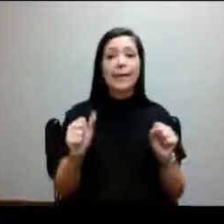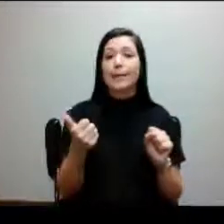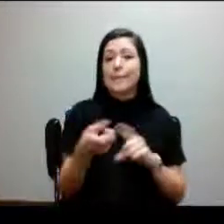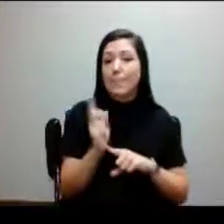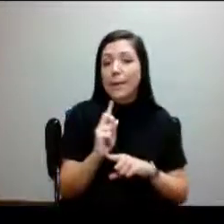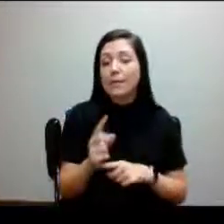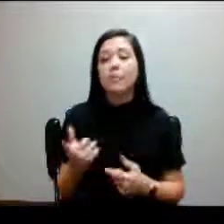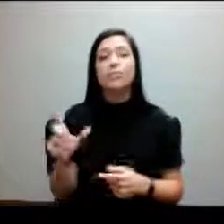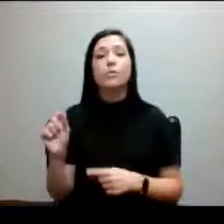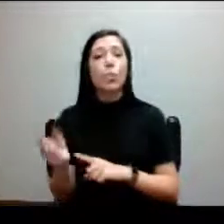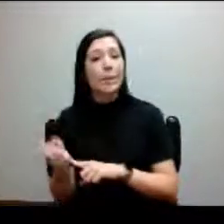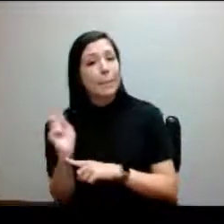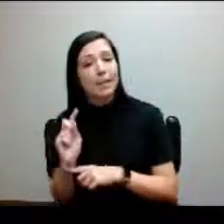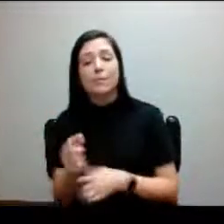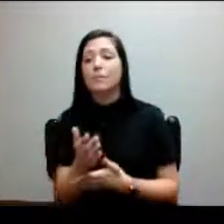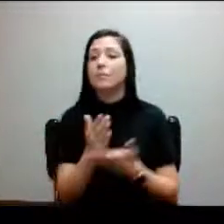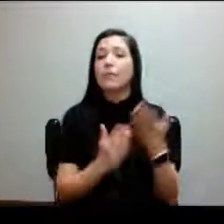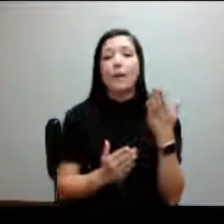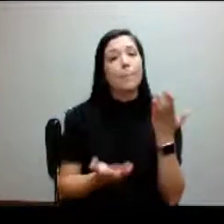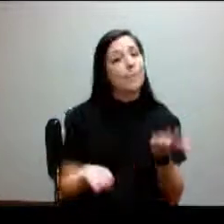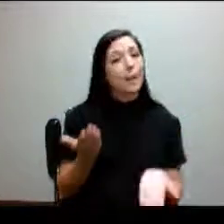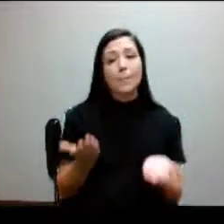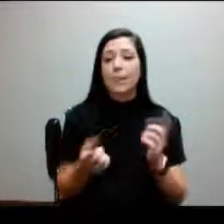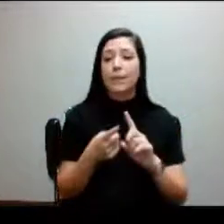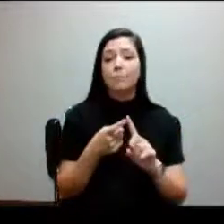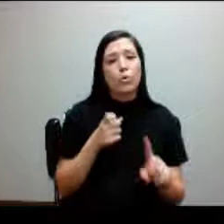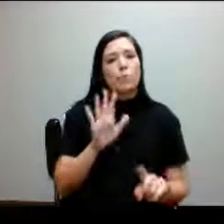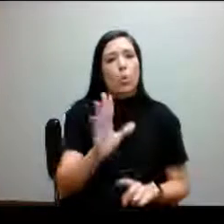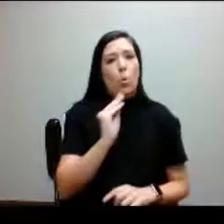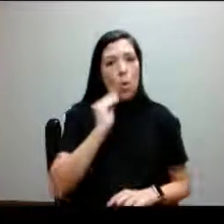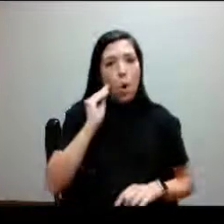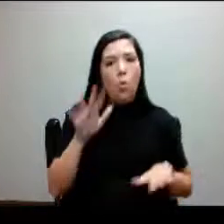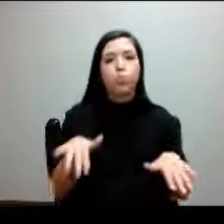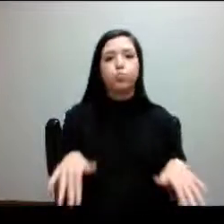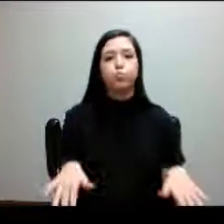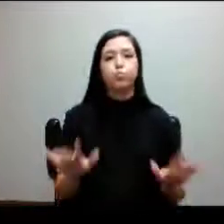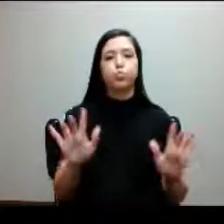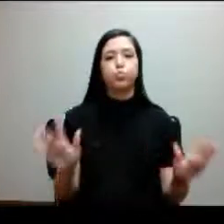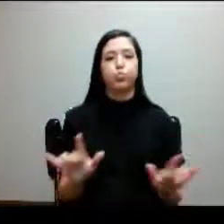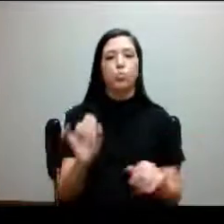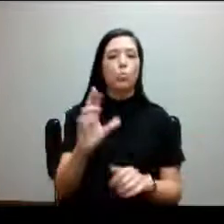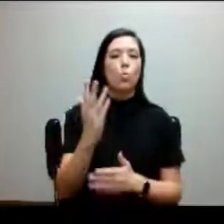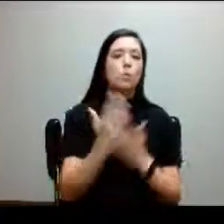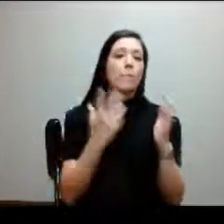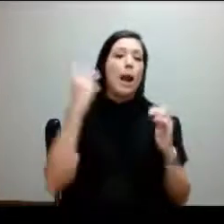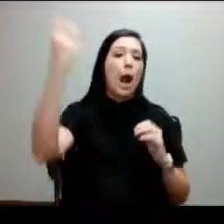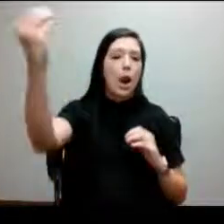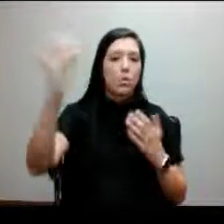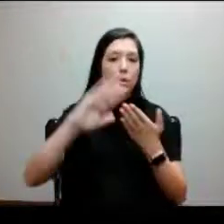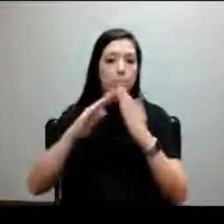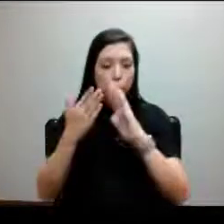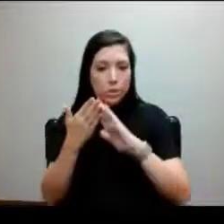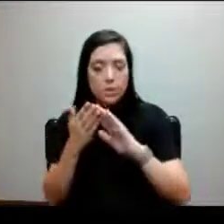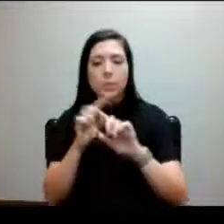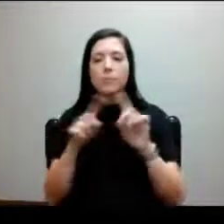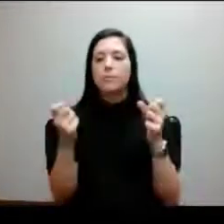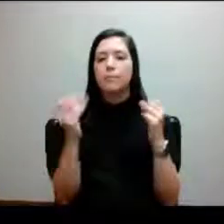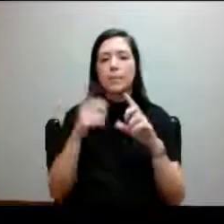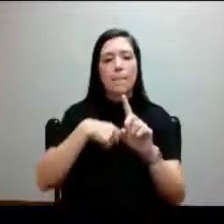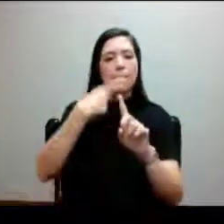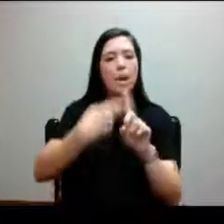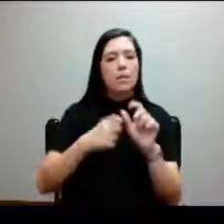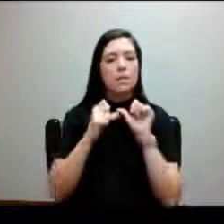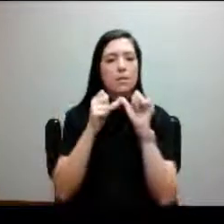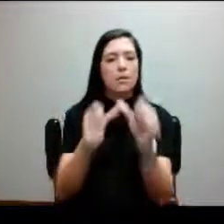may take 20 minutes, some of it may be done from the comfort of your home, some of it may be outside in the community, but we'll have month-long service